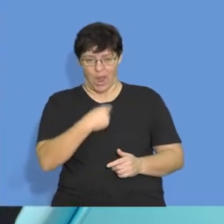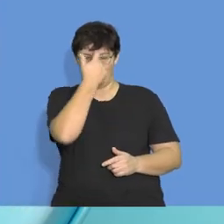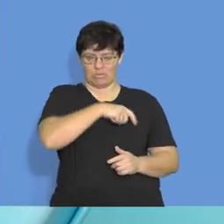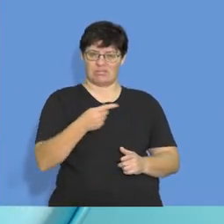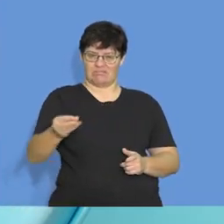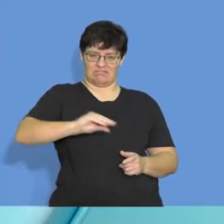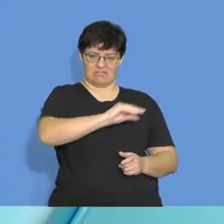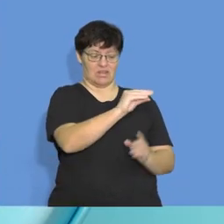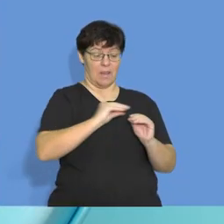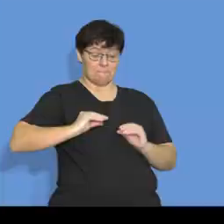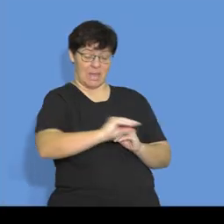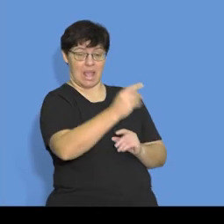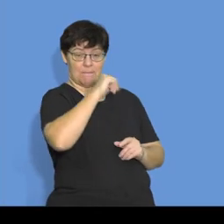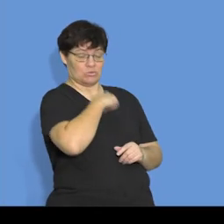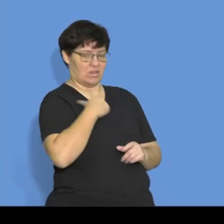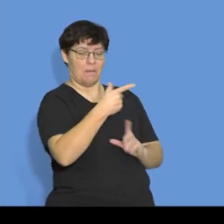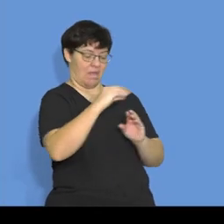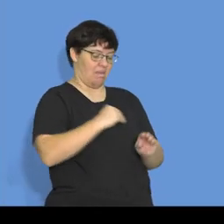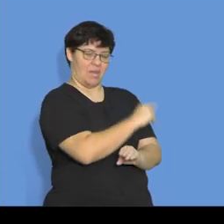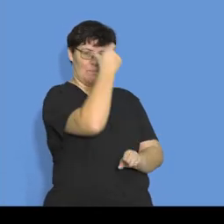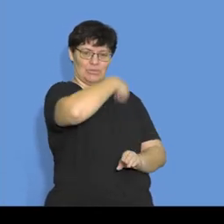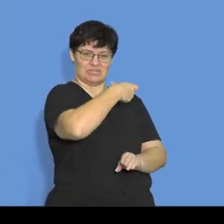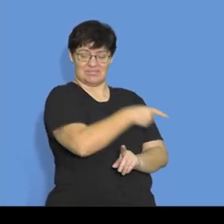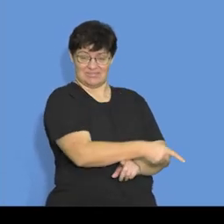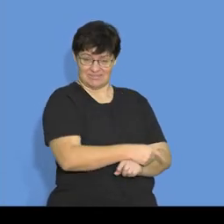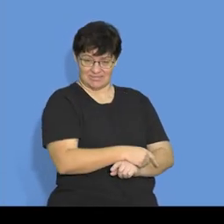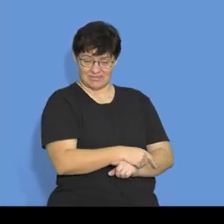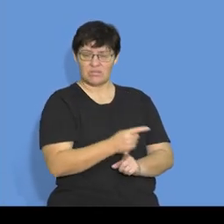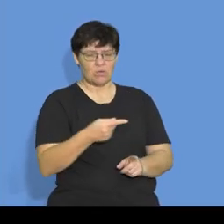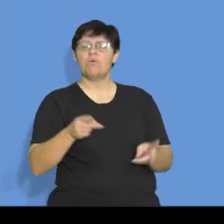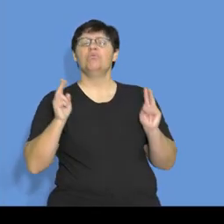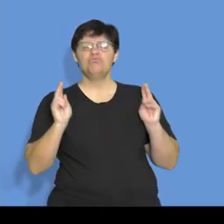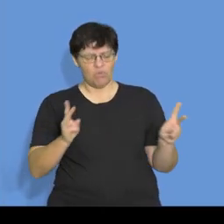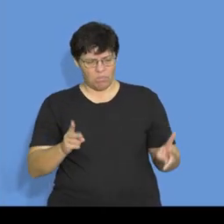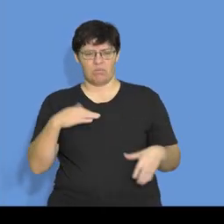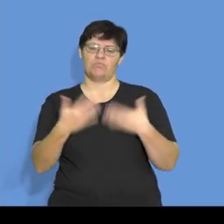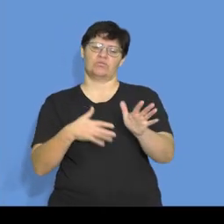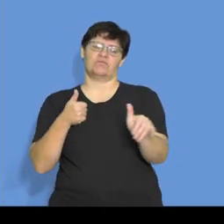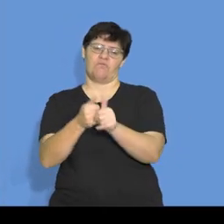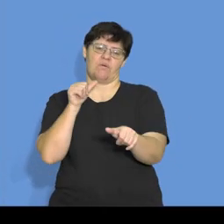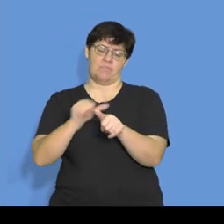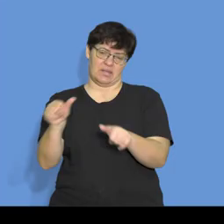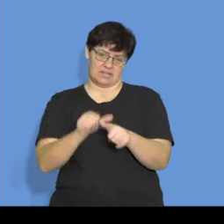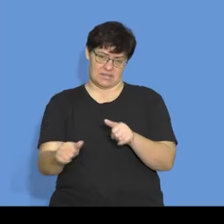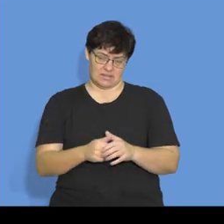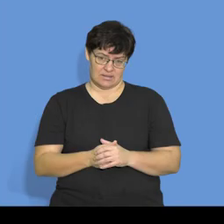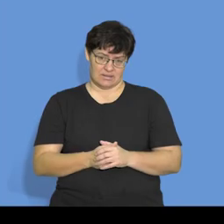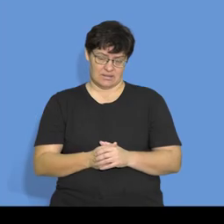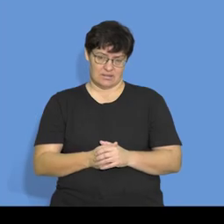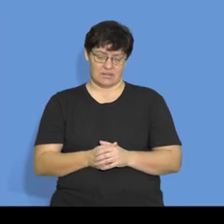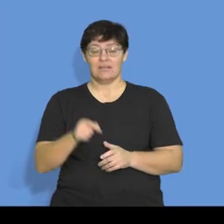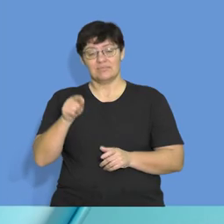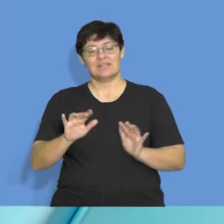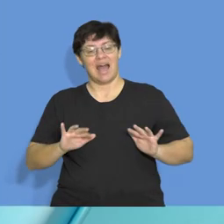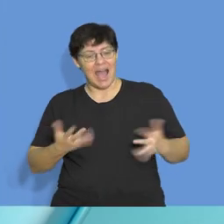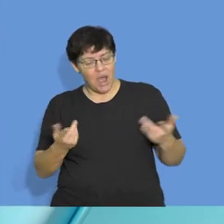have to do here? We have to follow the normal, formal procedures and in this way, you can clearly